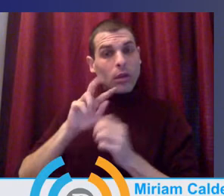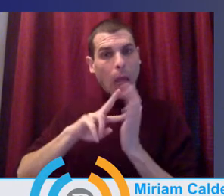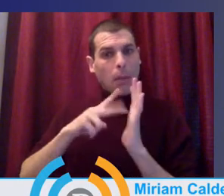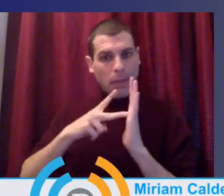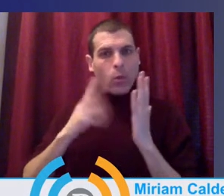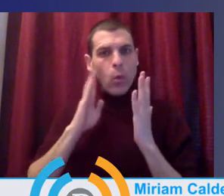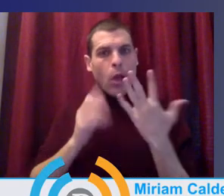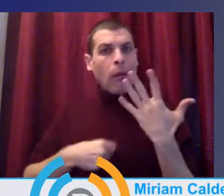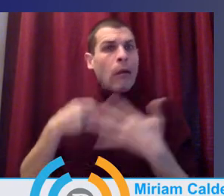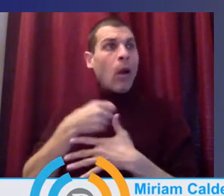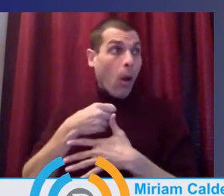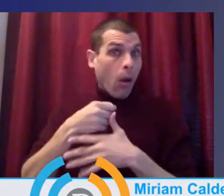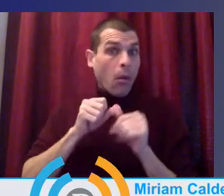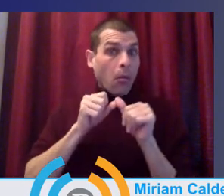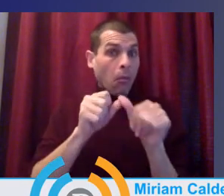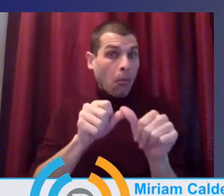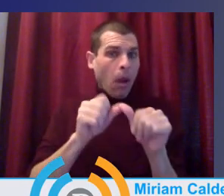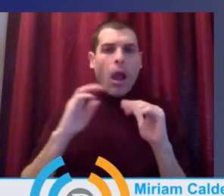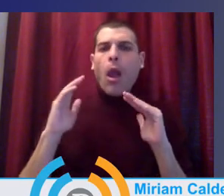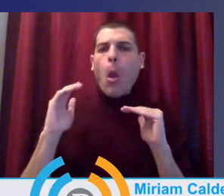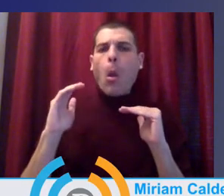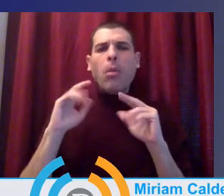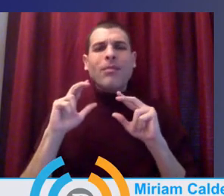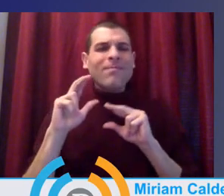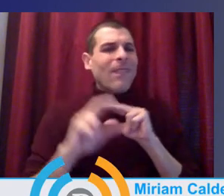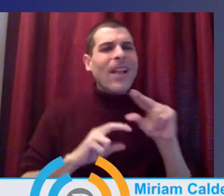investments to make this system more equitable and fair.